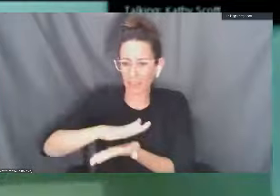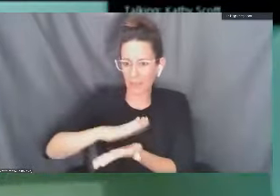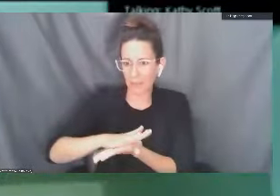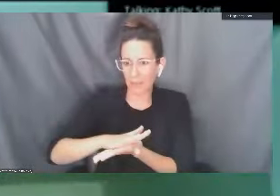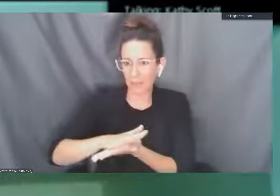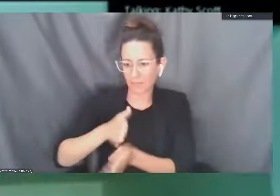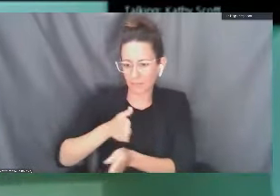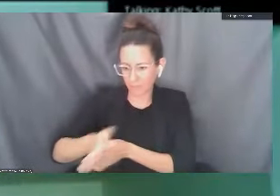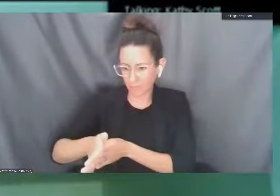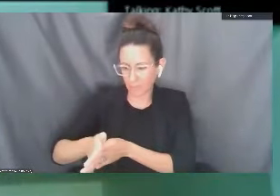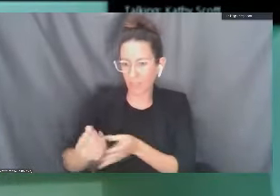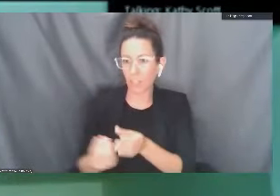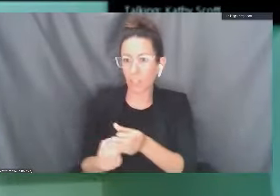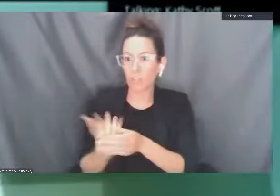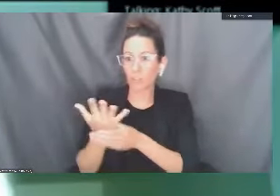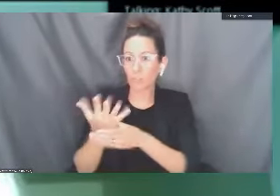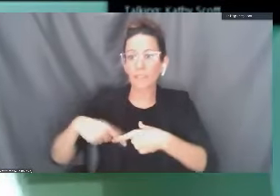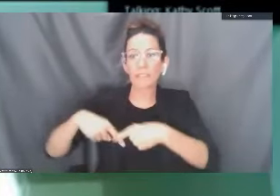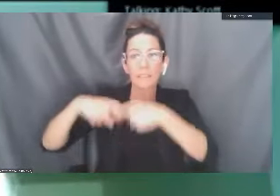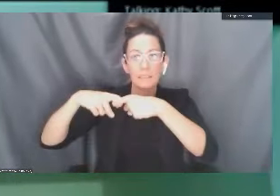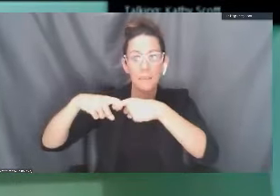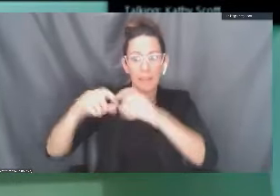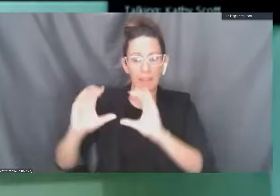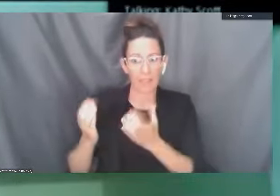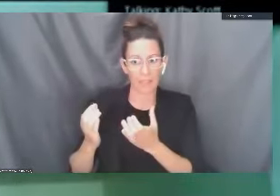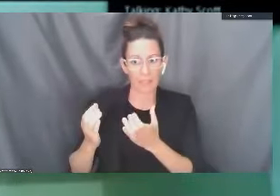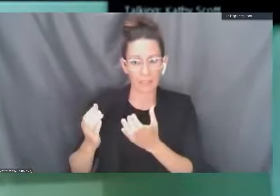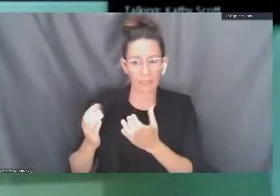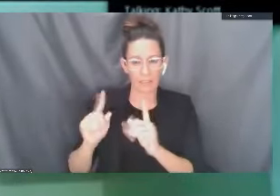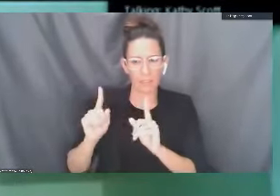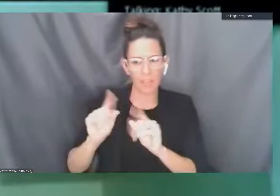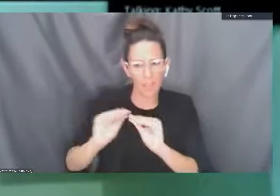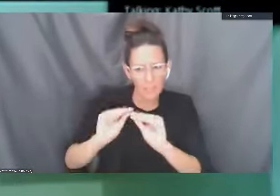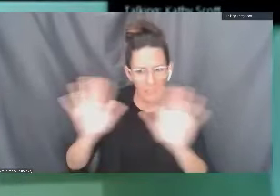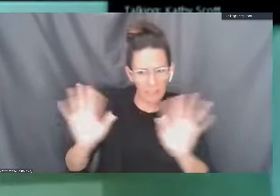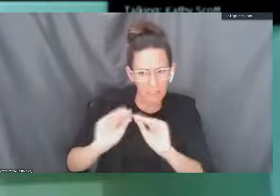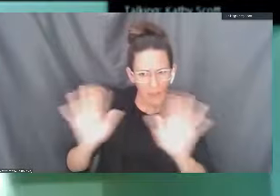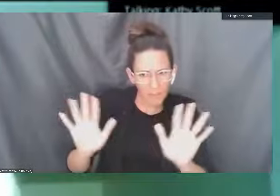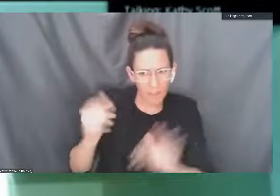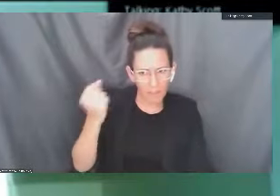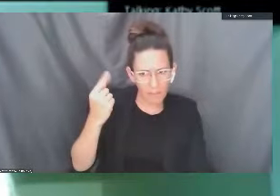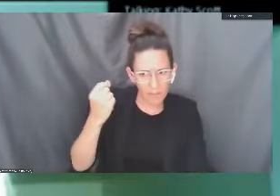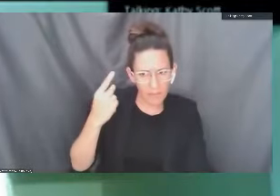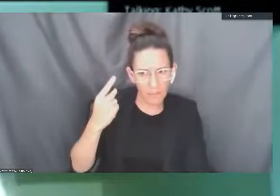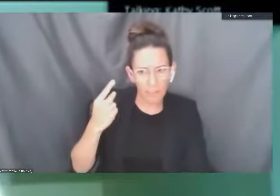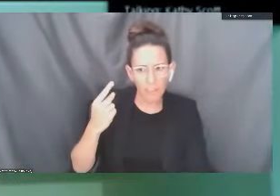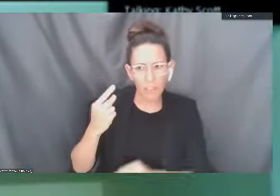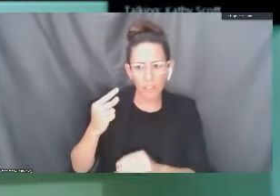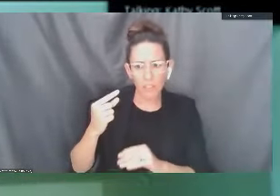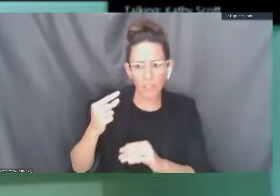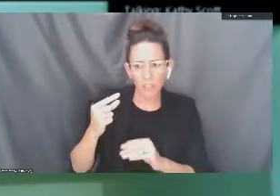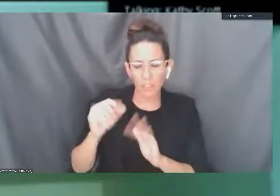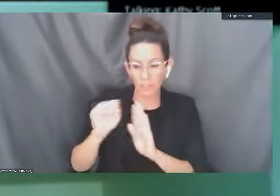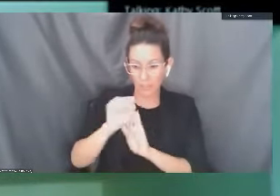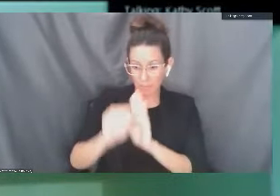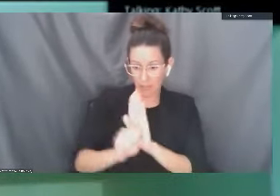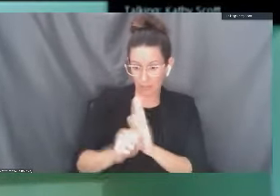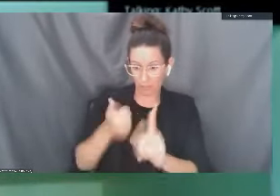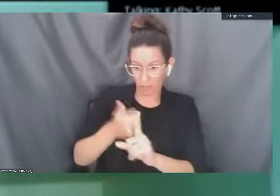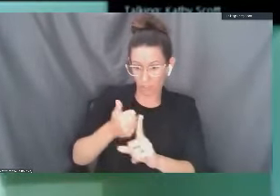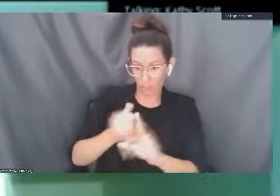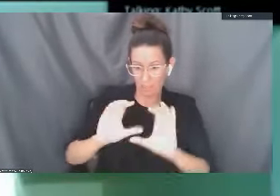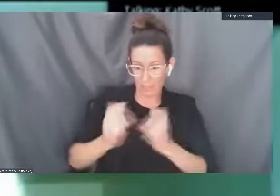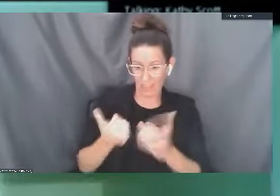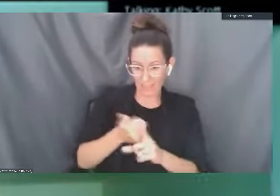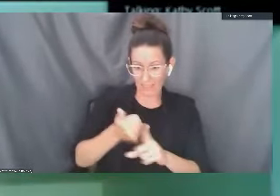Firstly, the spring suspended classes. First, I'd like to clarify that no semester long spring